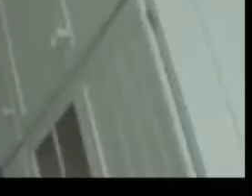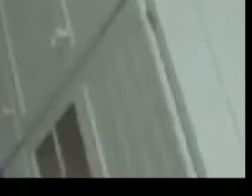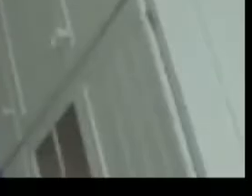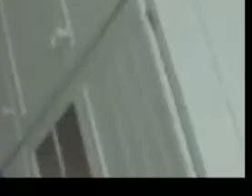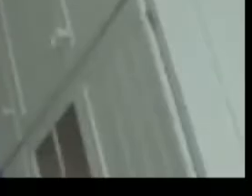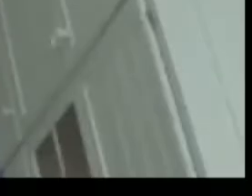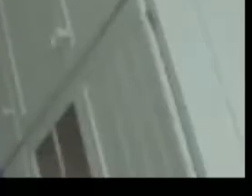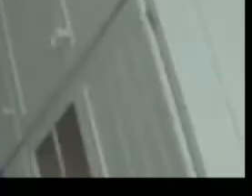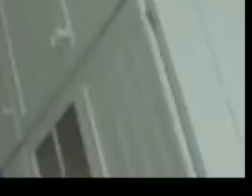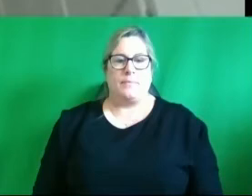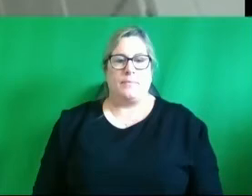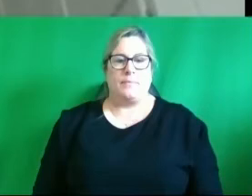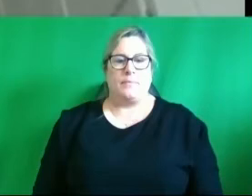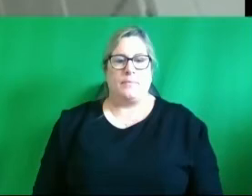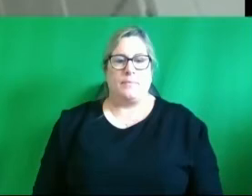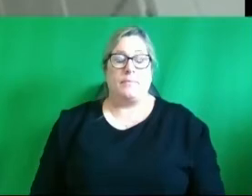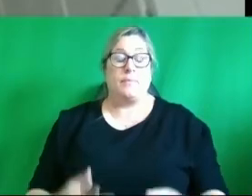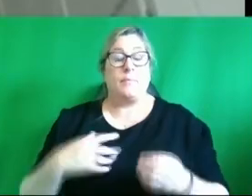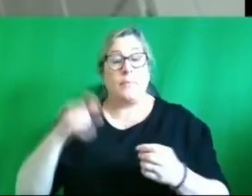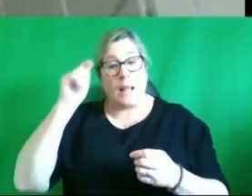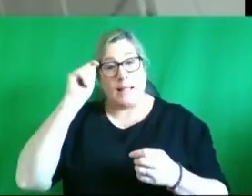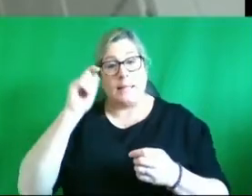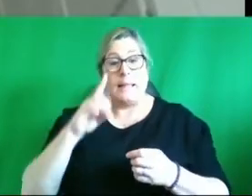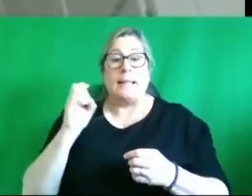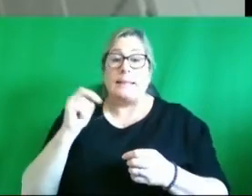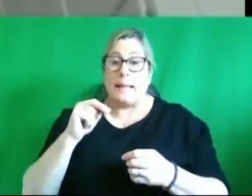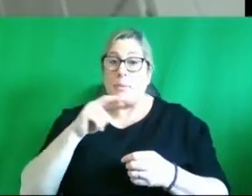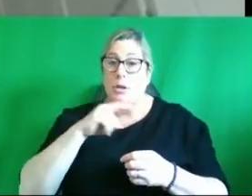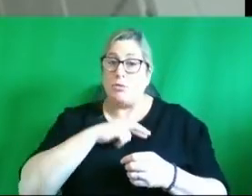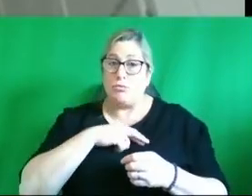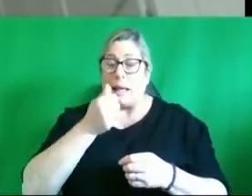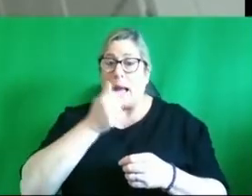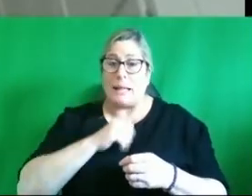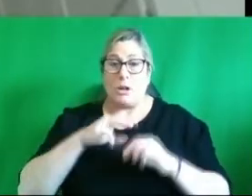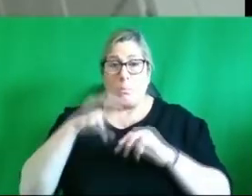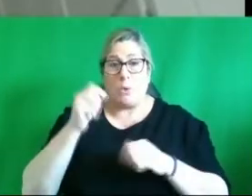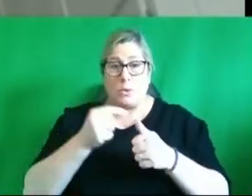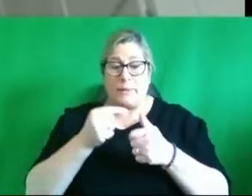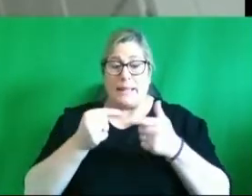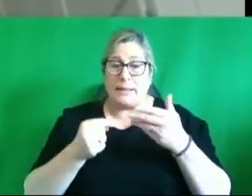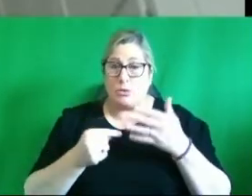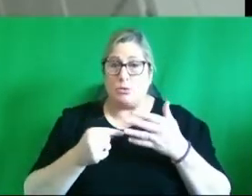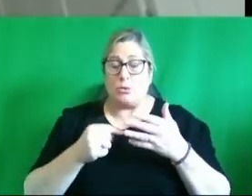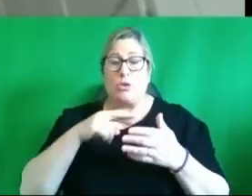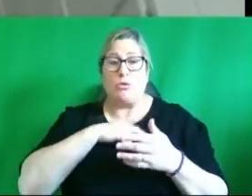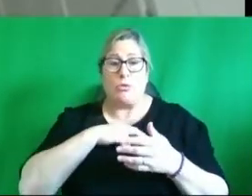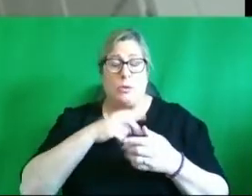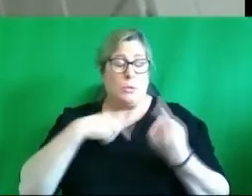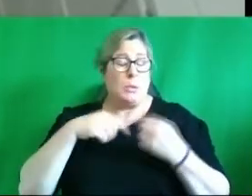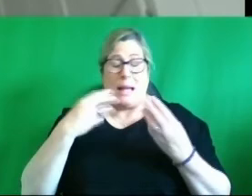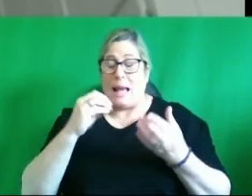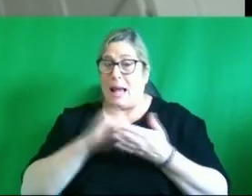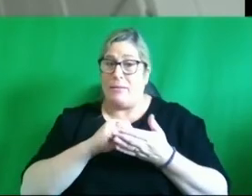but i i think damien has has really uh cracked most of the the issues here and i think we have to be realistic and say